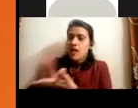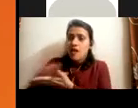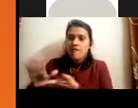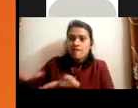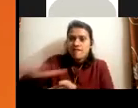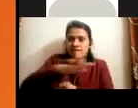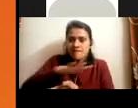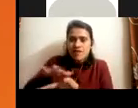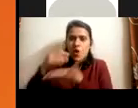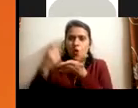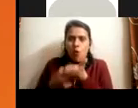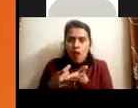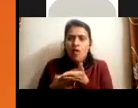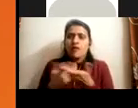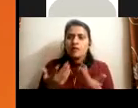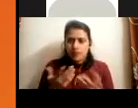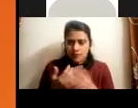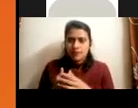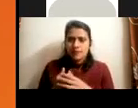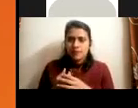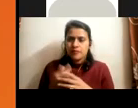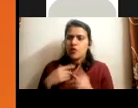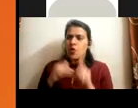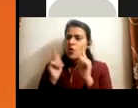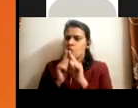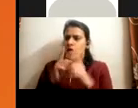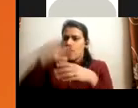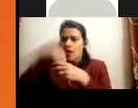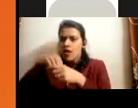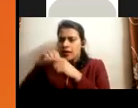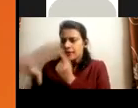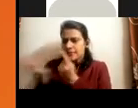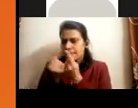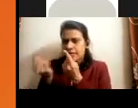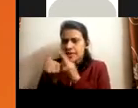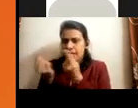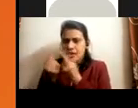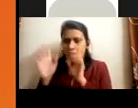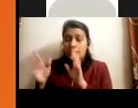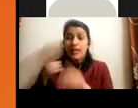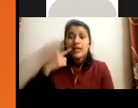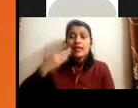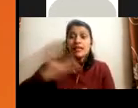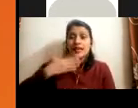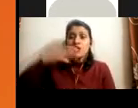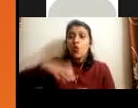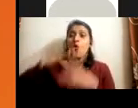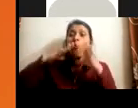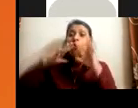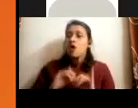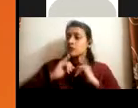uh, we gave that, we got those inputs and try to simulate in a training institution set up, not real set up. Okay.